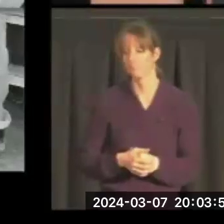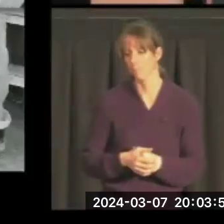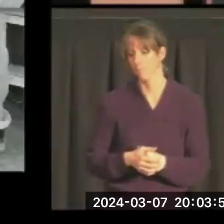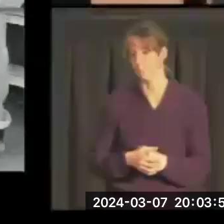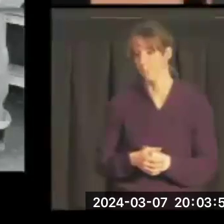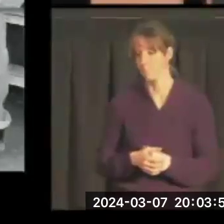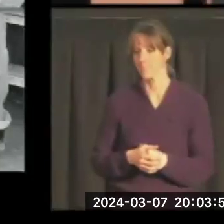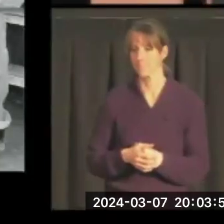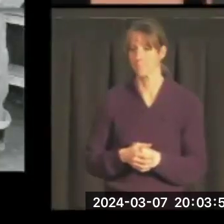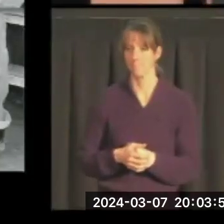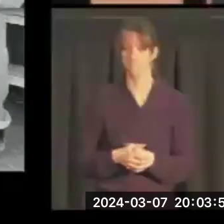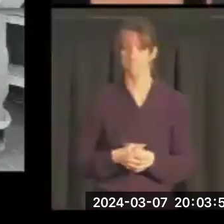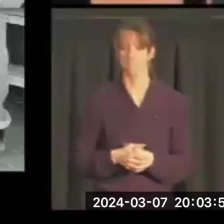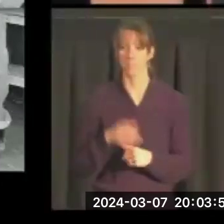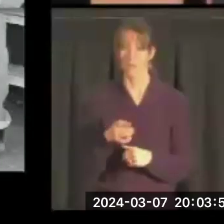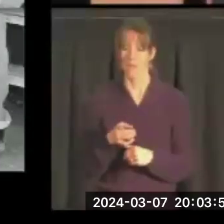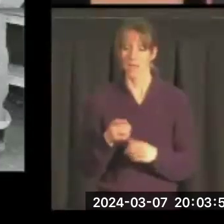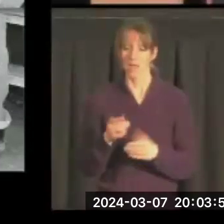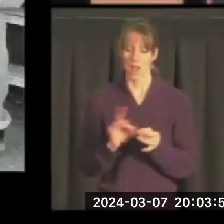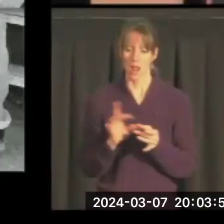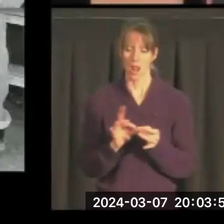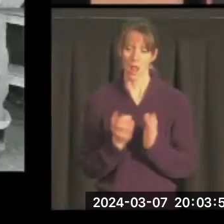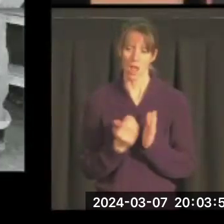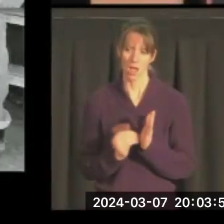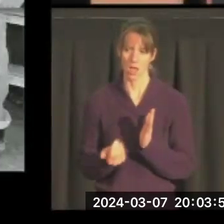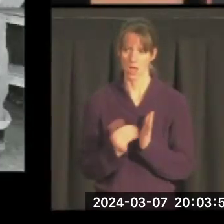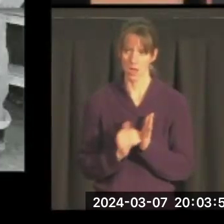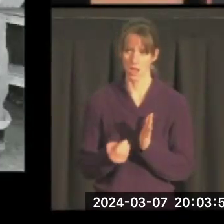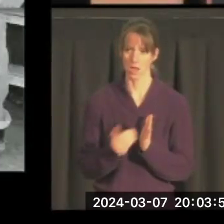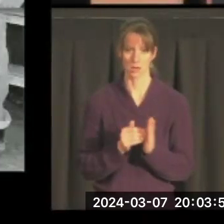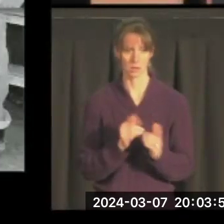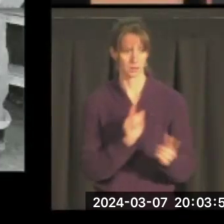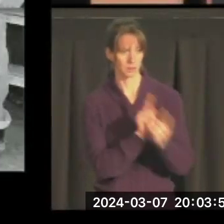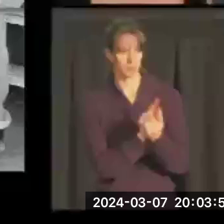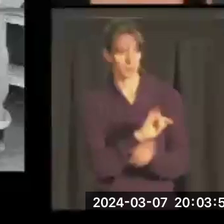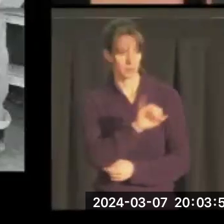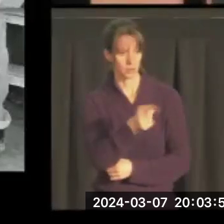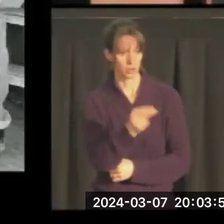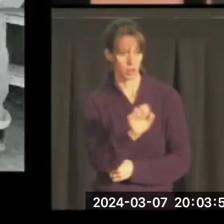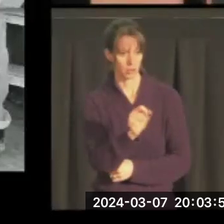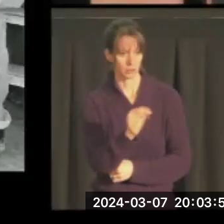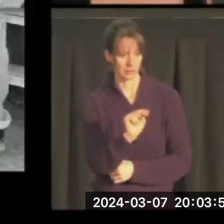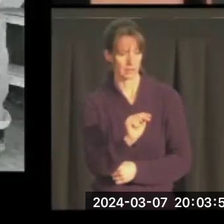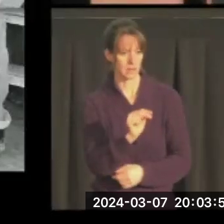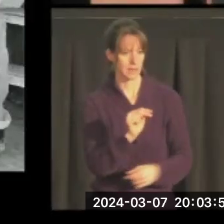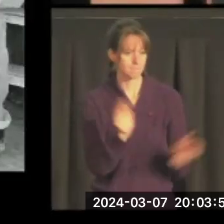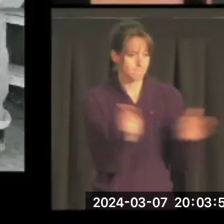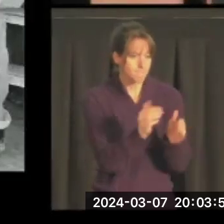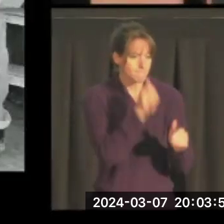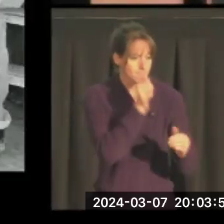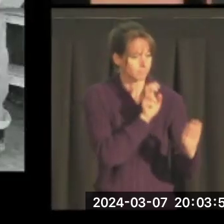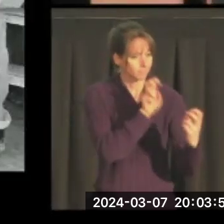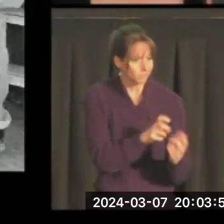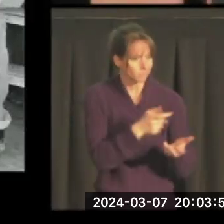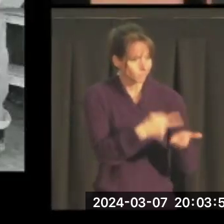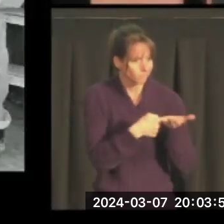And he spoke again and again to Johnson privately, not publicly, but in those private